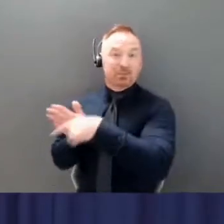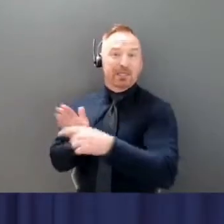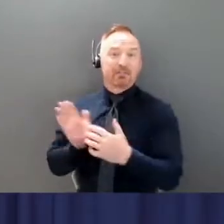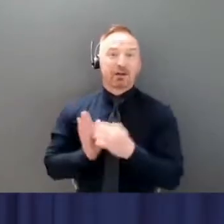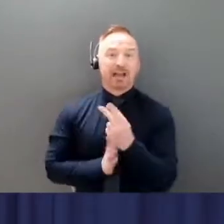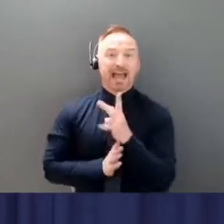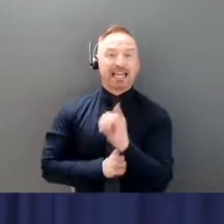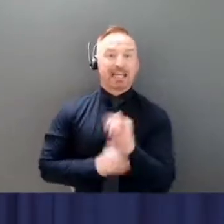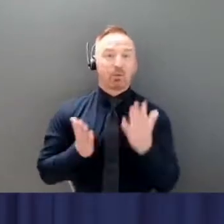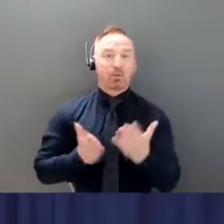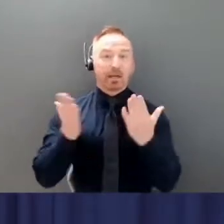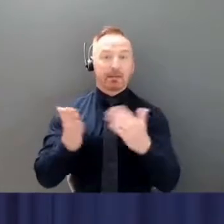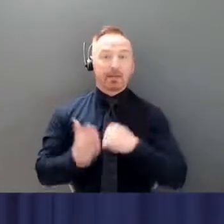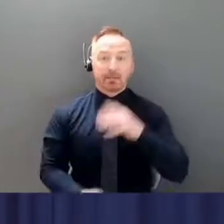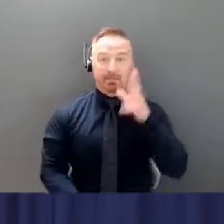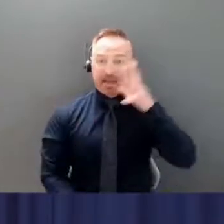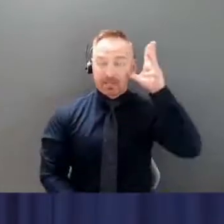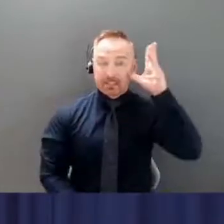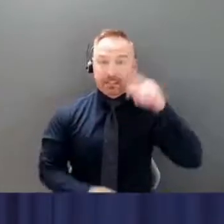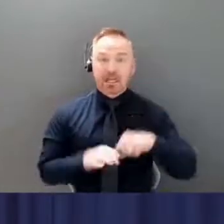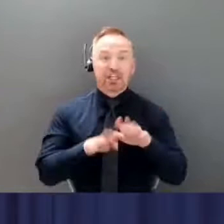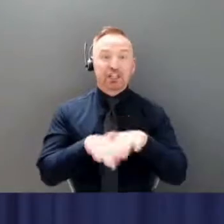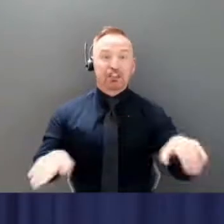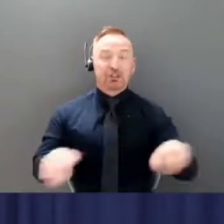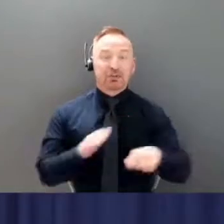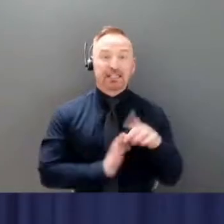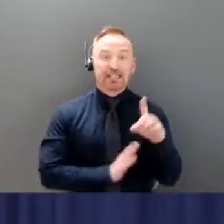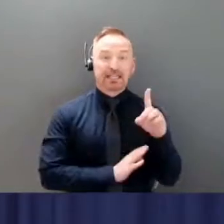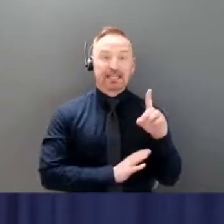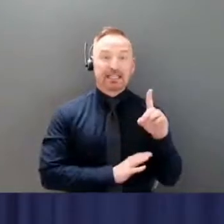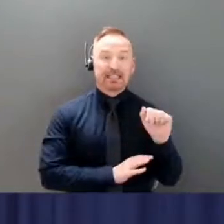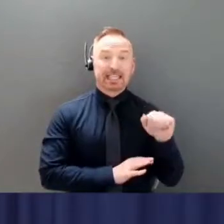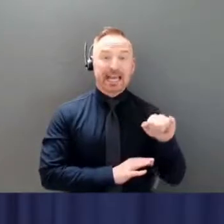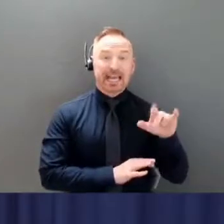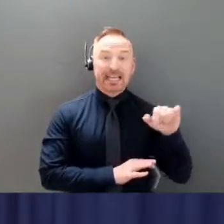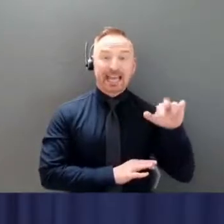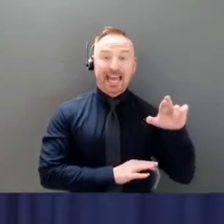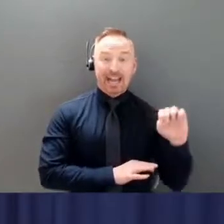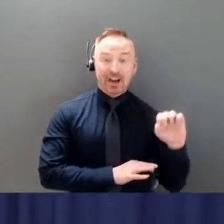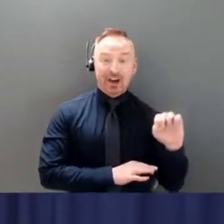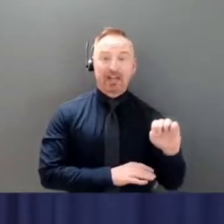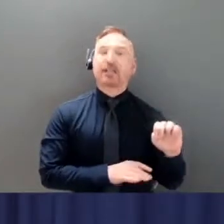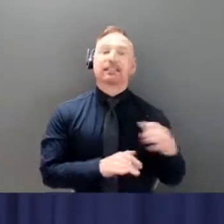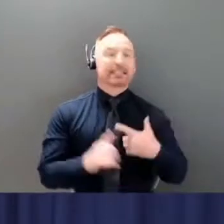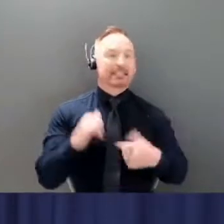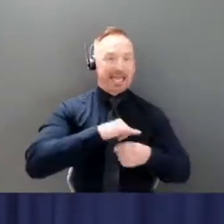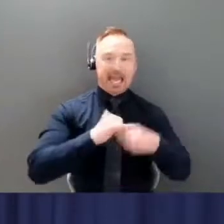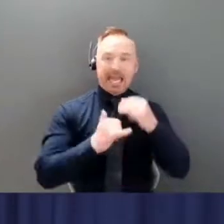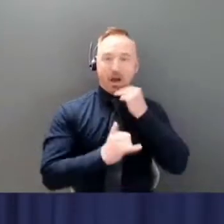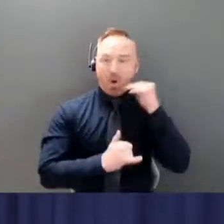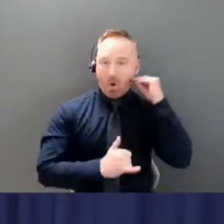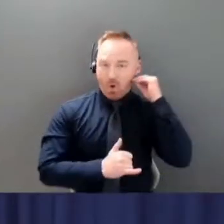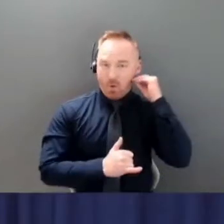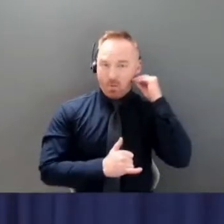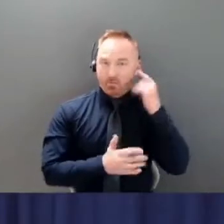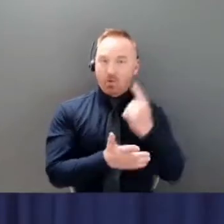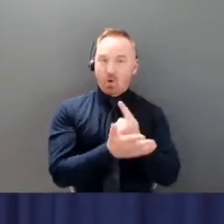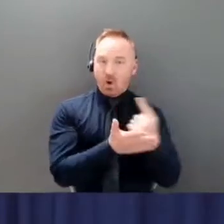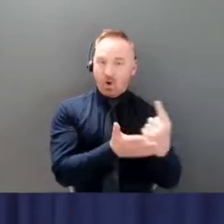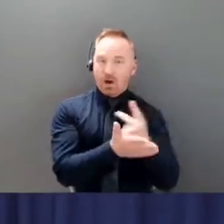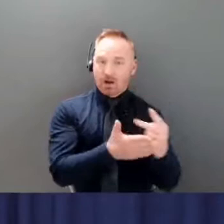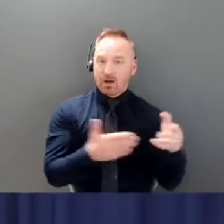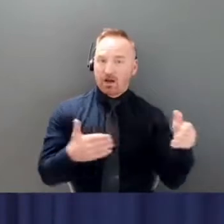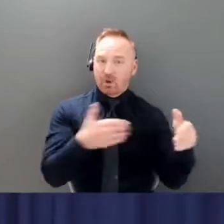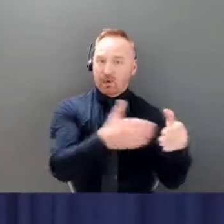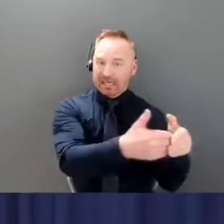children home from daycares for the next two weeks if they are able to do so. We recognize that not all parents are